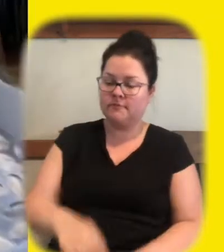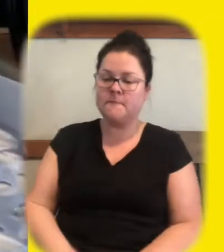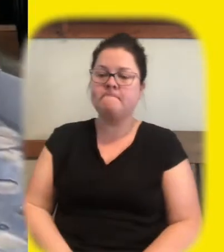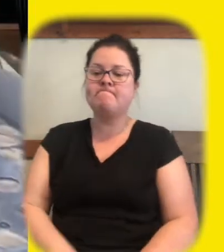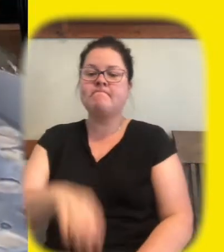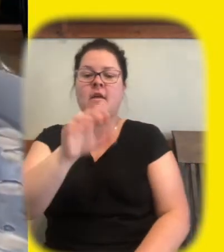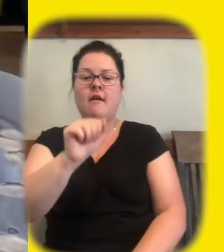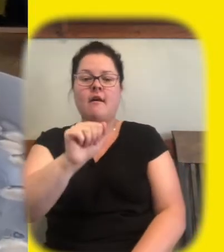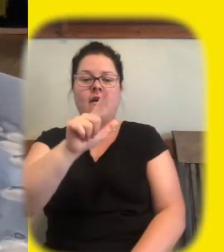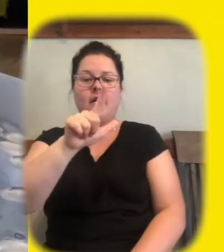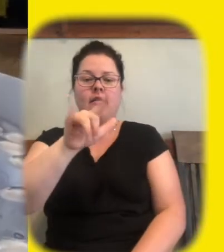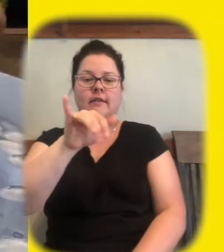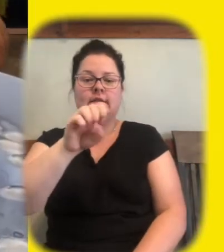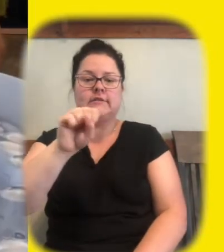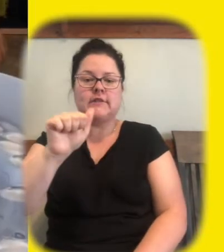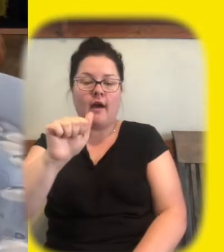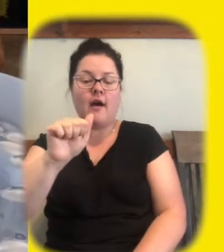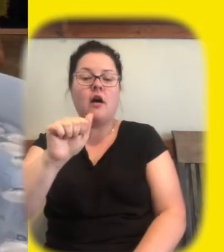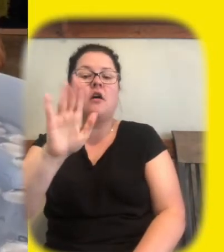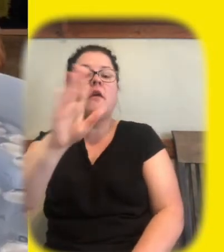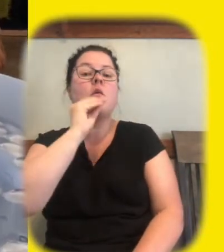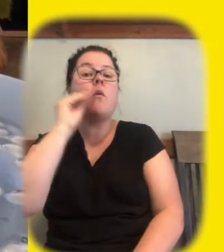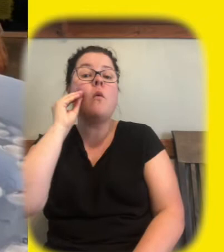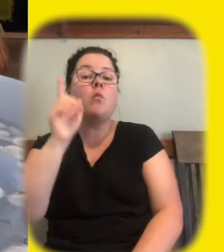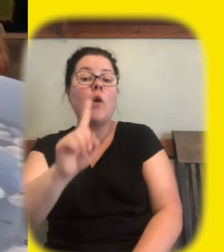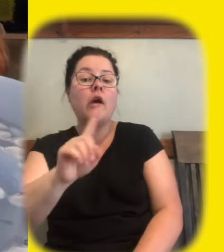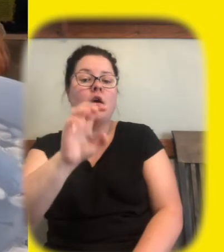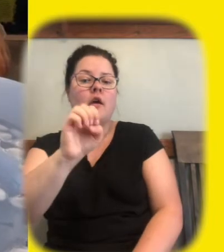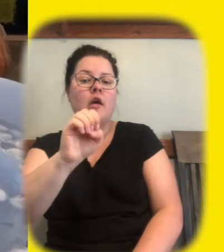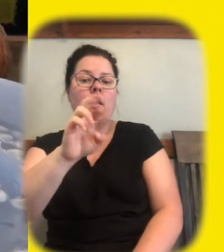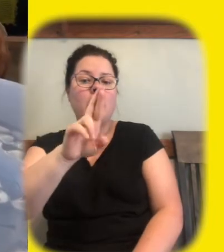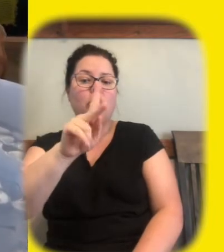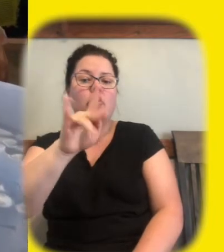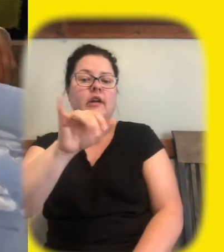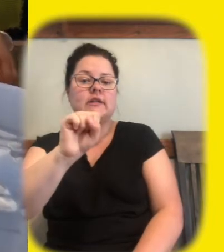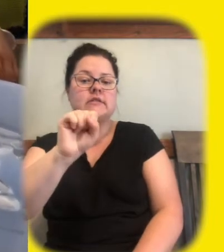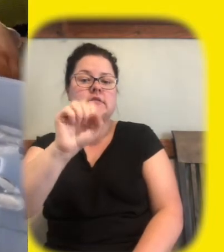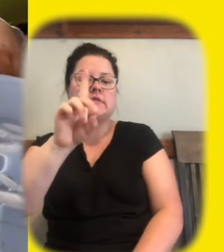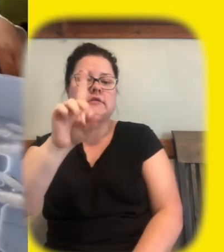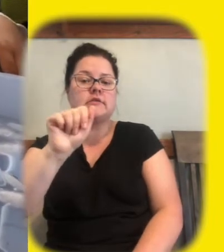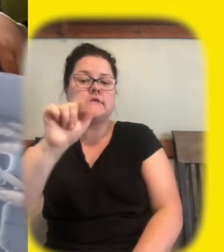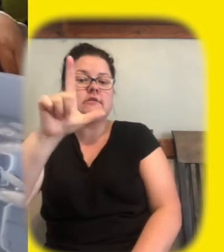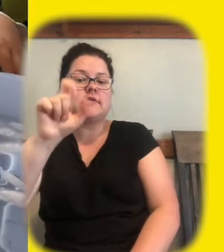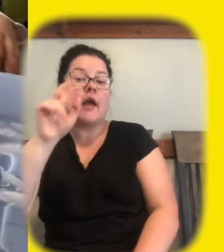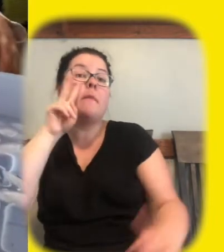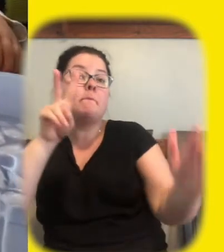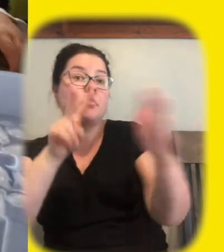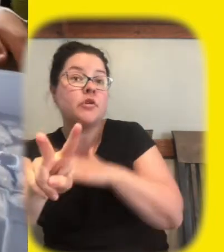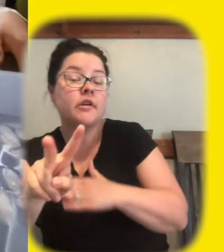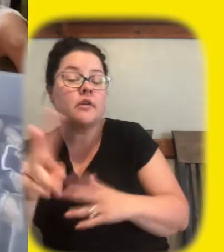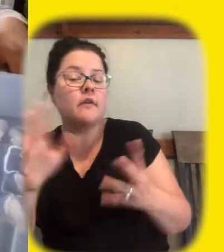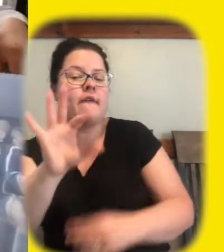okay elisa in their household in ericsdale they are predicting fat as well